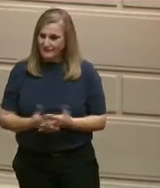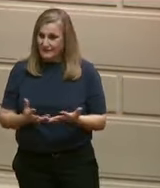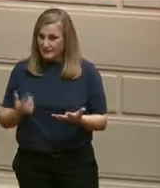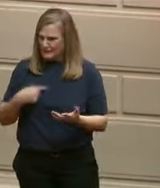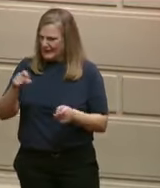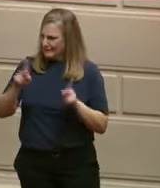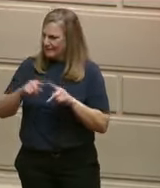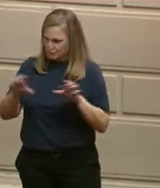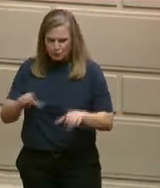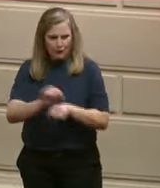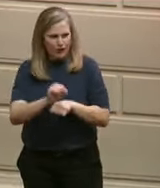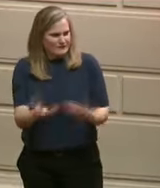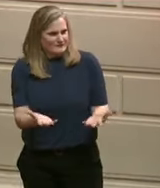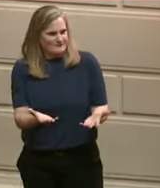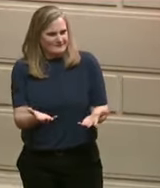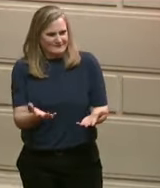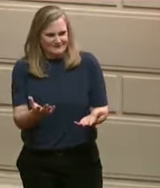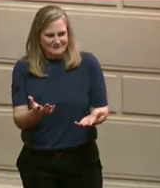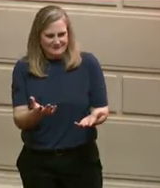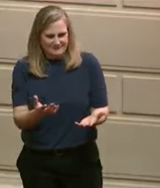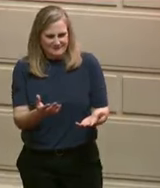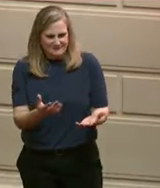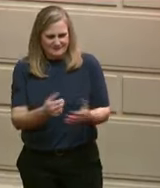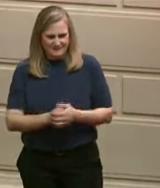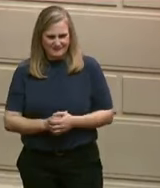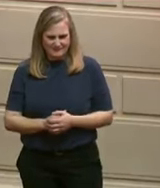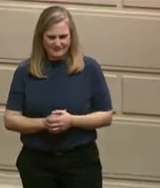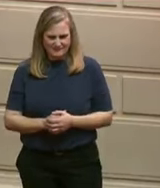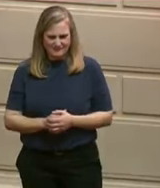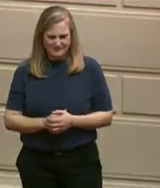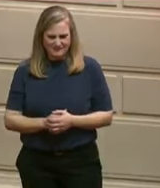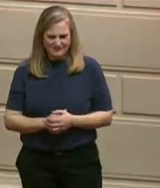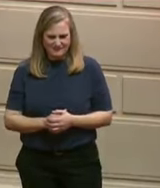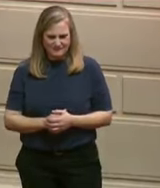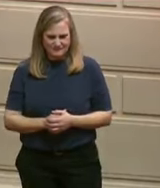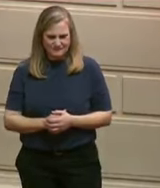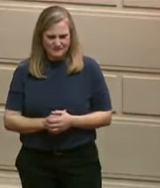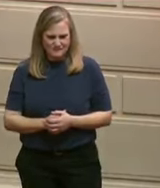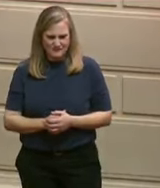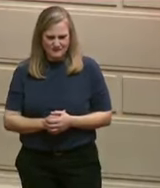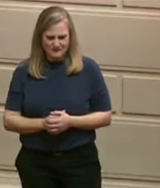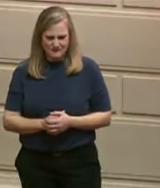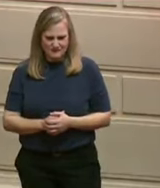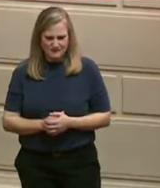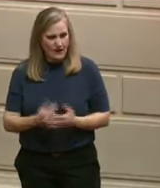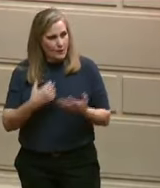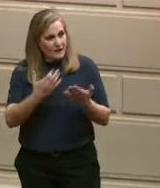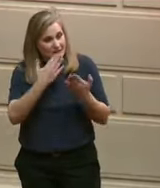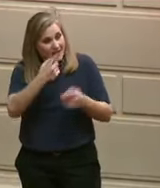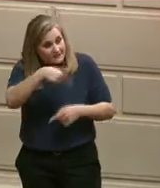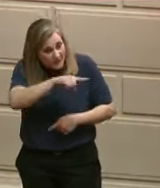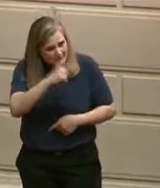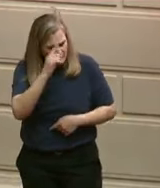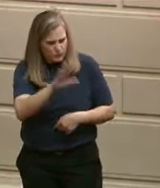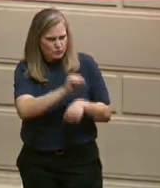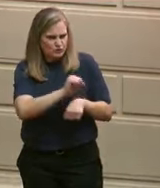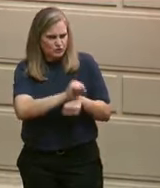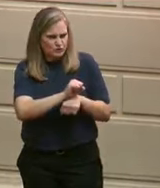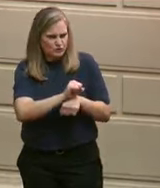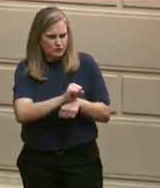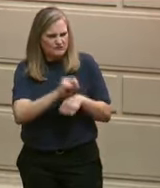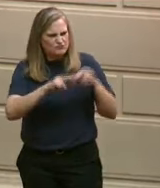of our offshore wind workers are here tonight. And I want to thank them. Nicole Kent of